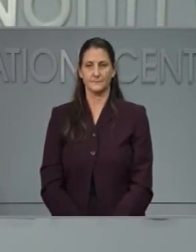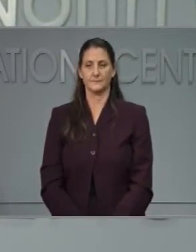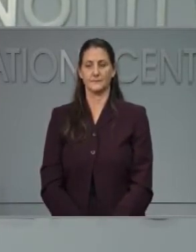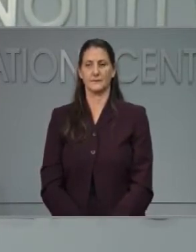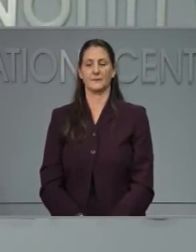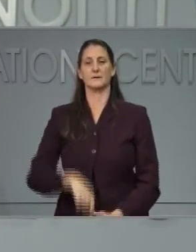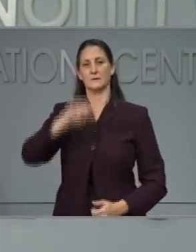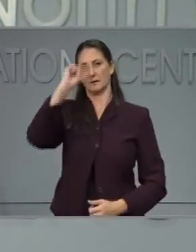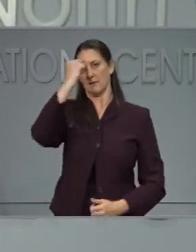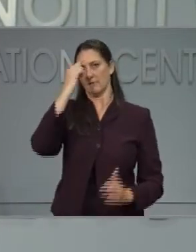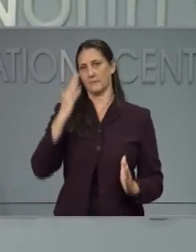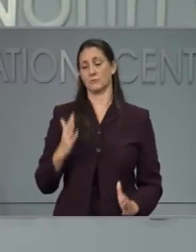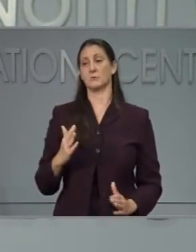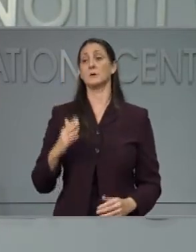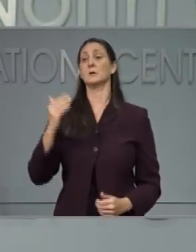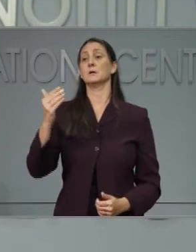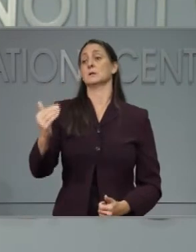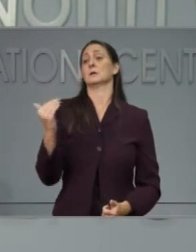Next question, please.